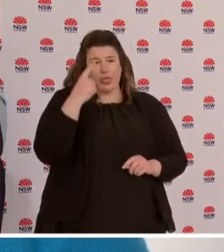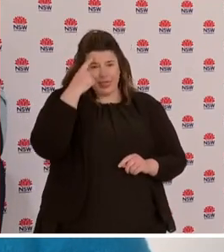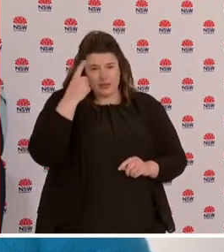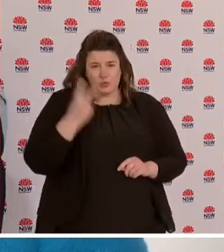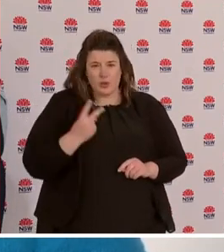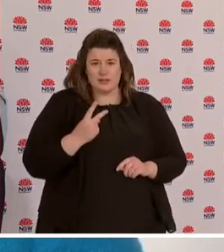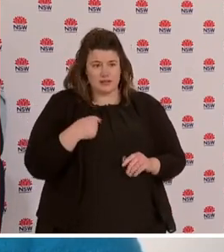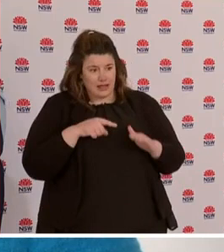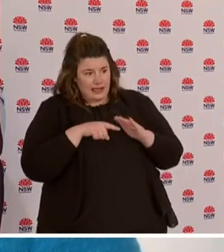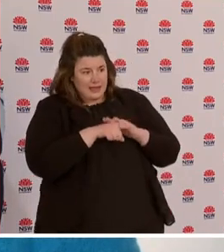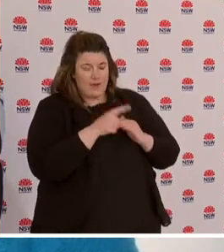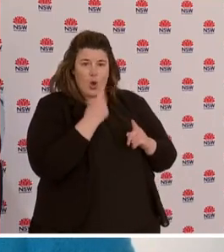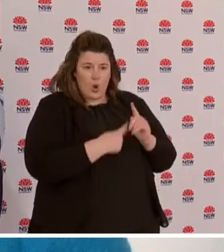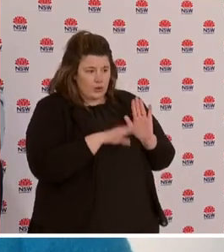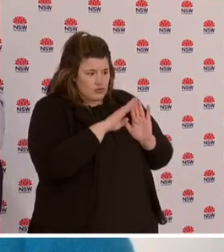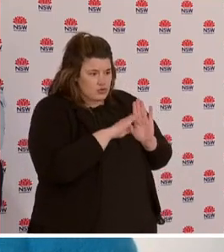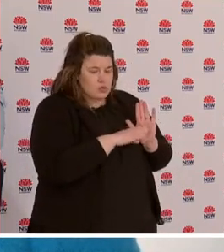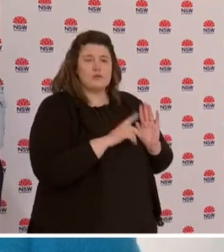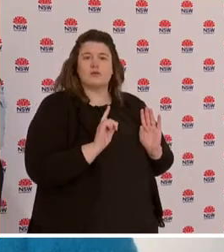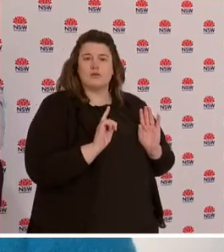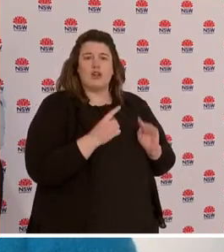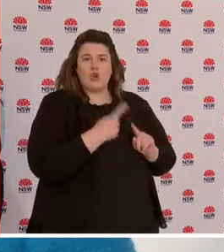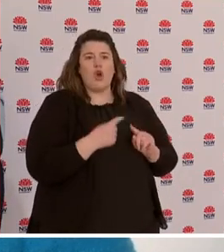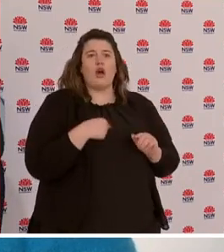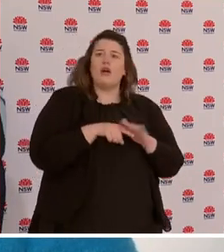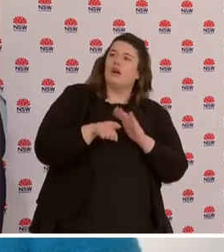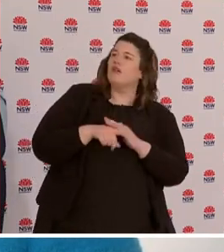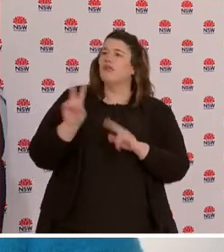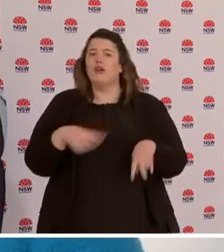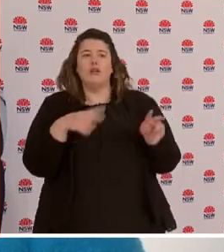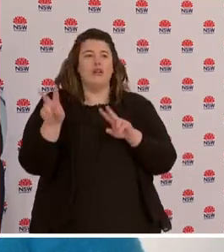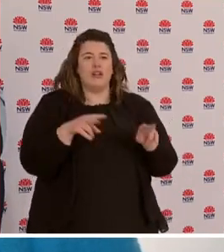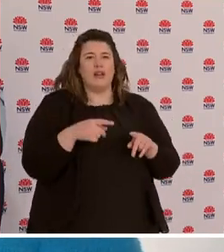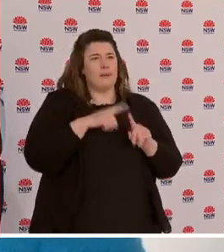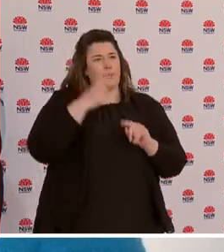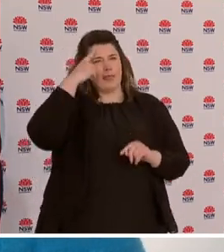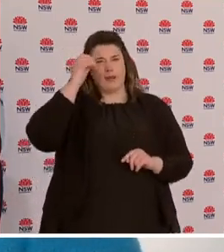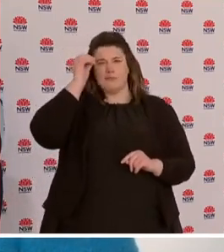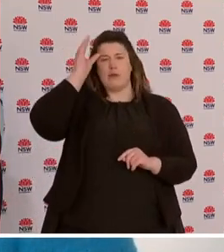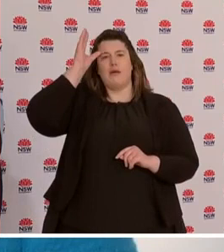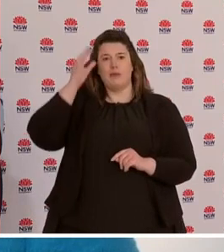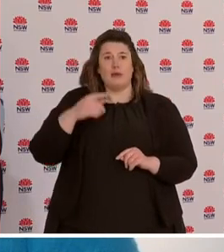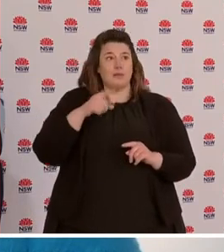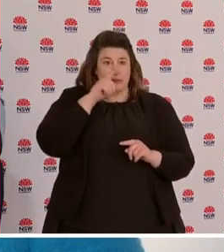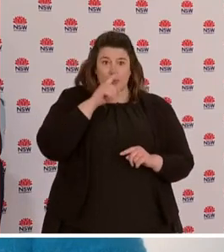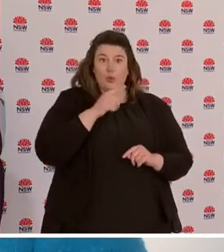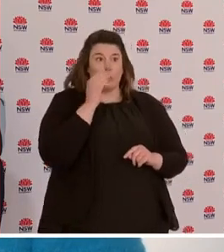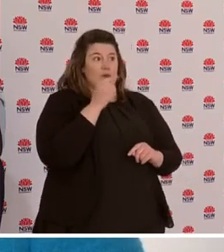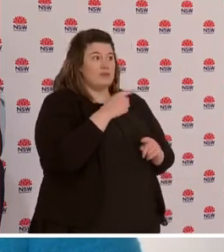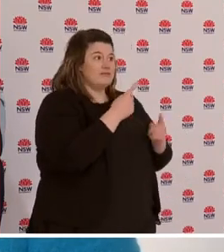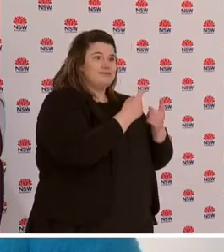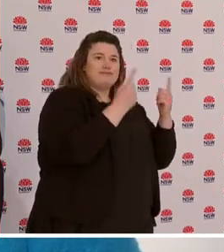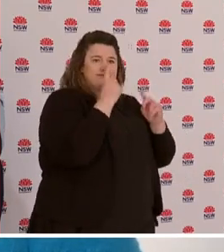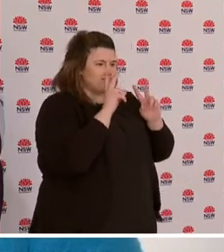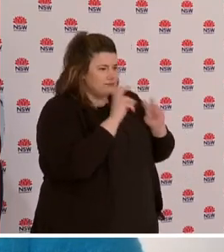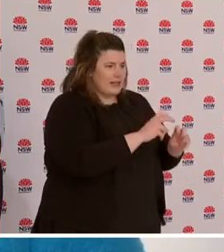Please follow the health advice. I know there are a lot of people out there, a lot of experts out there, legitimate experts and so-called experts. But please